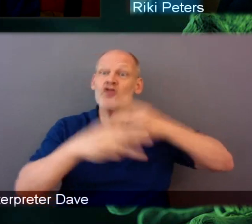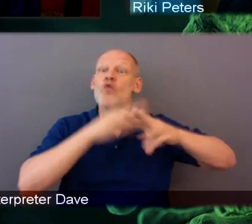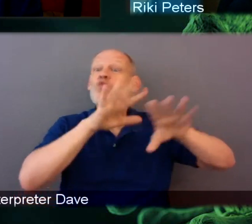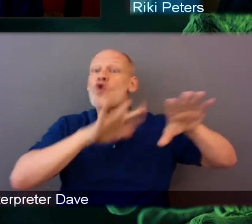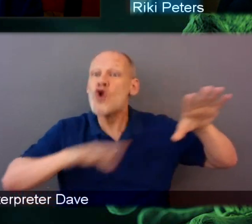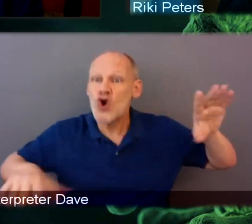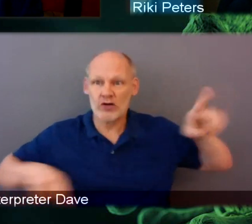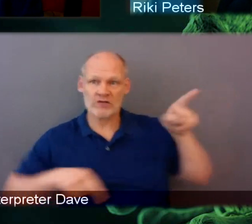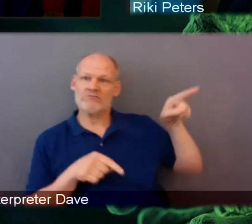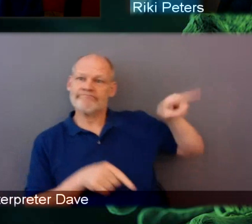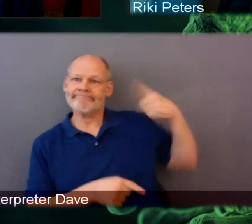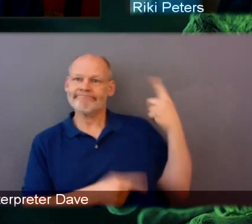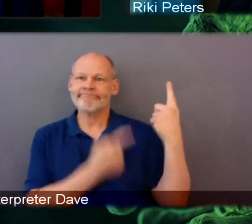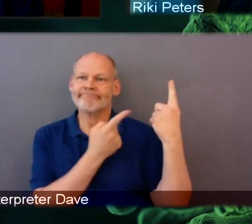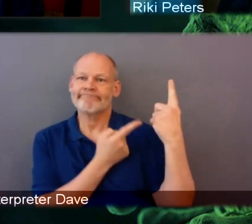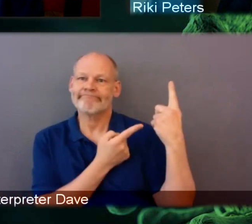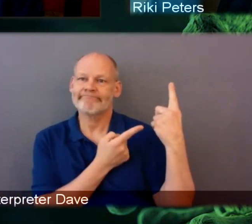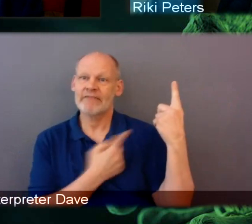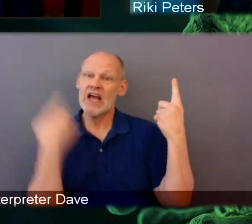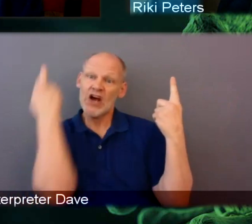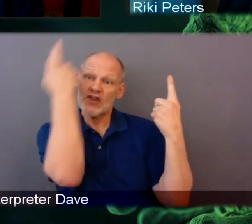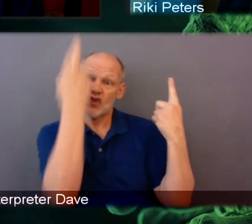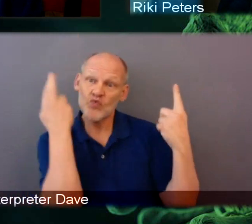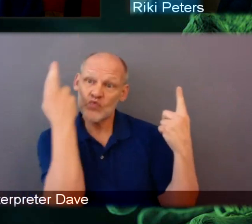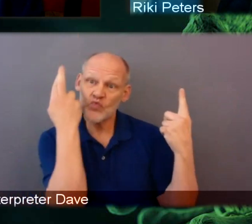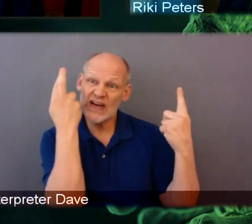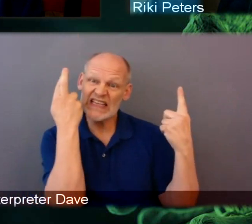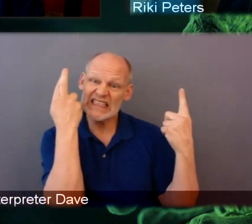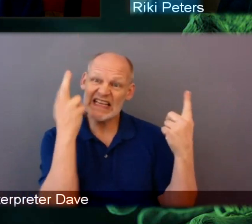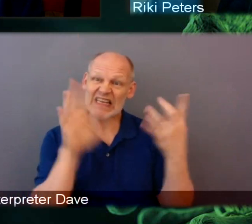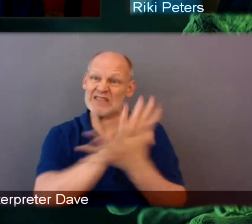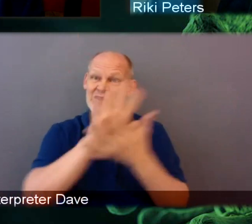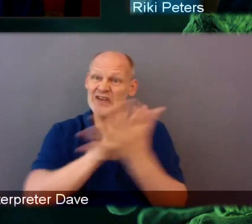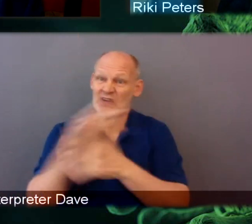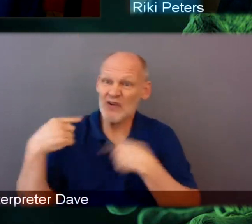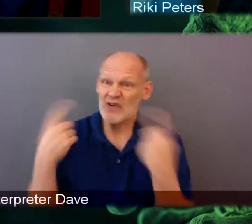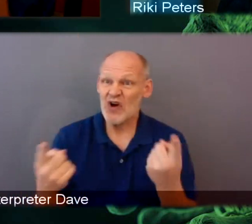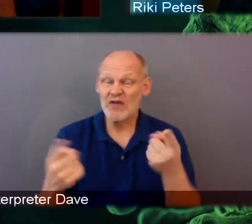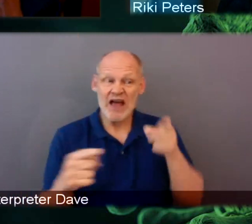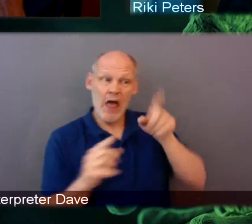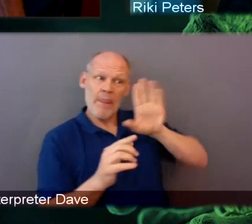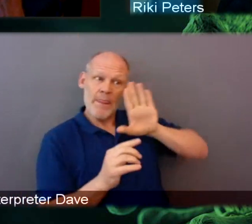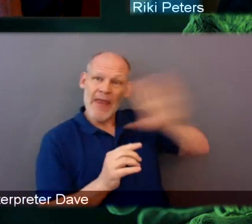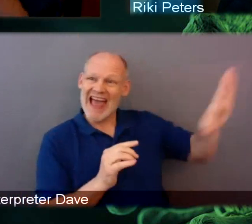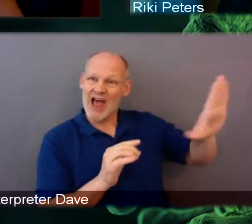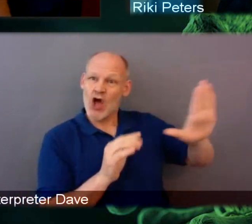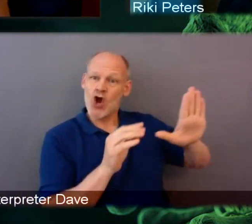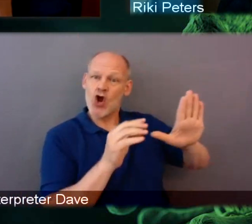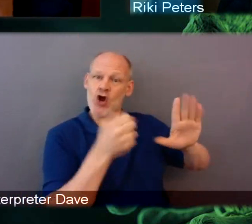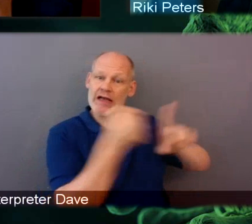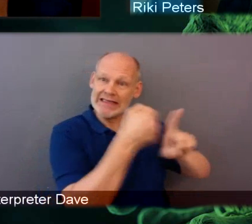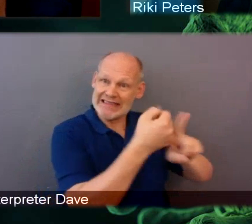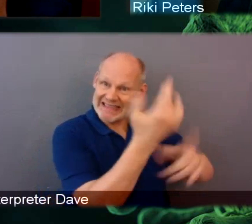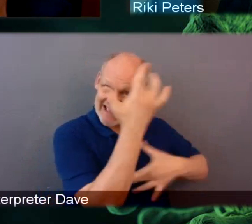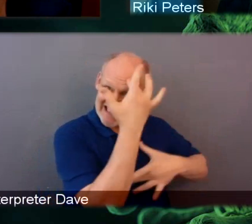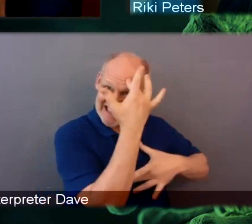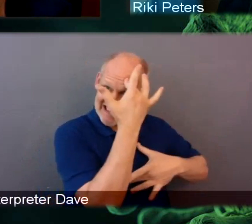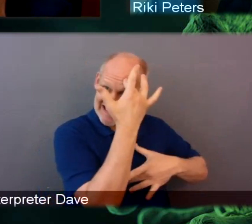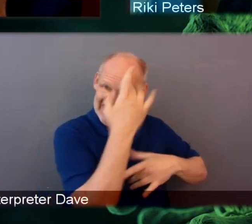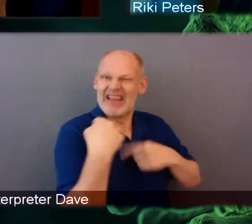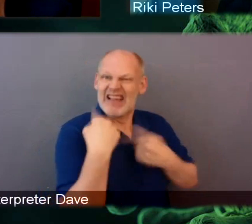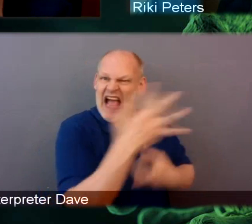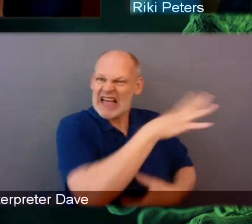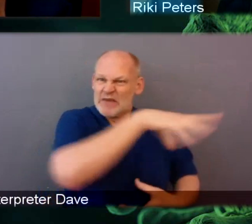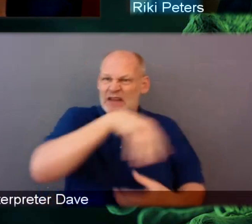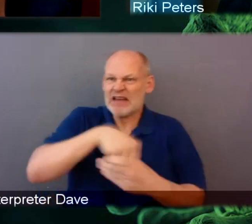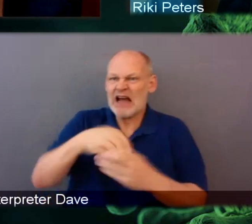people are usually reported together with American Indian people who have lower rates of colorectal cancer. Then I was approached by